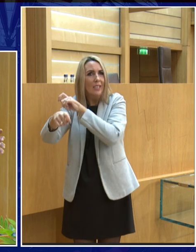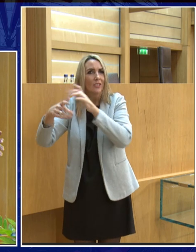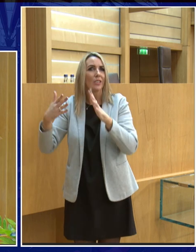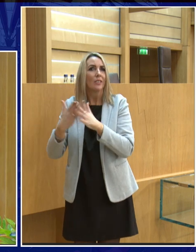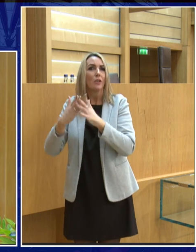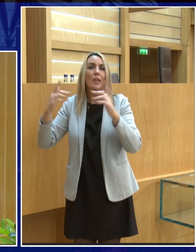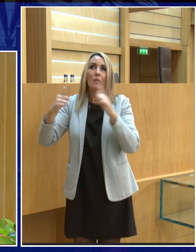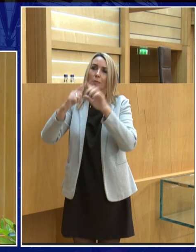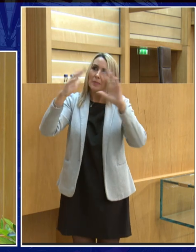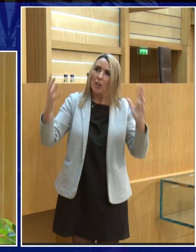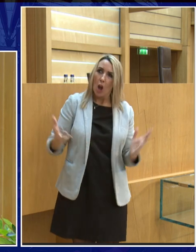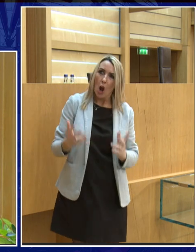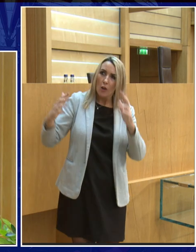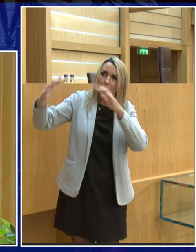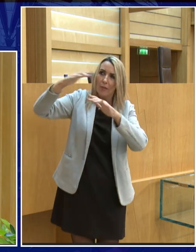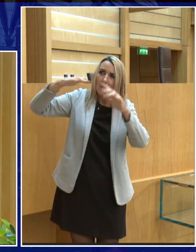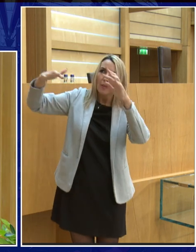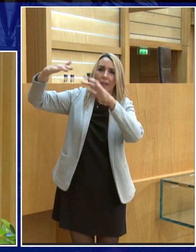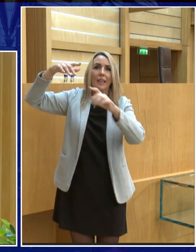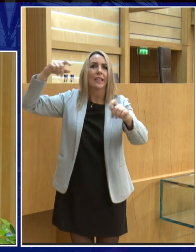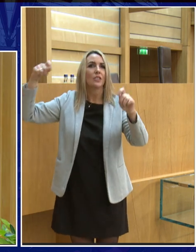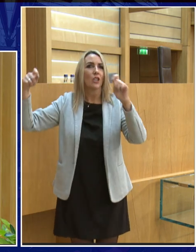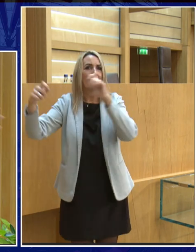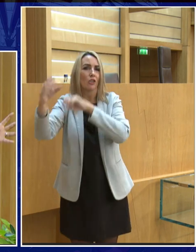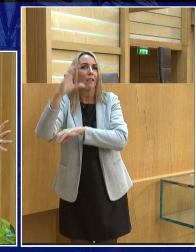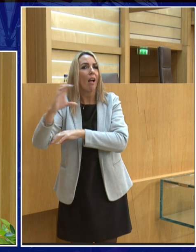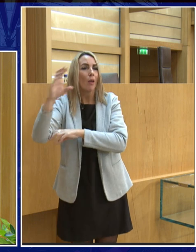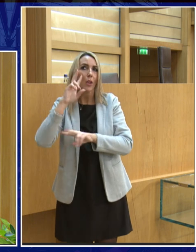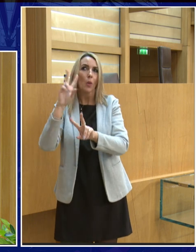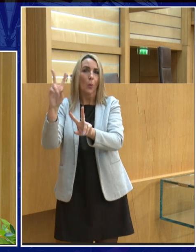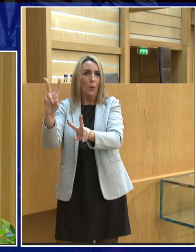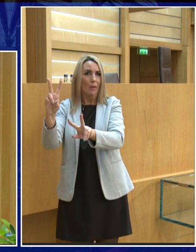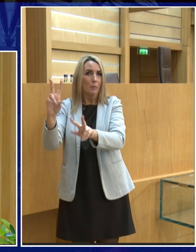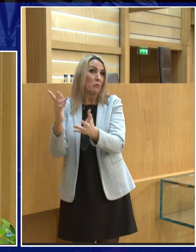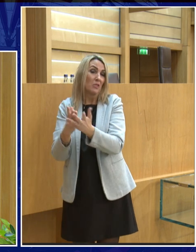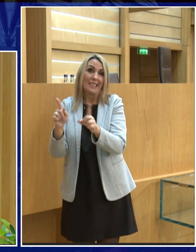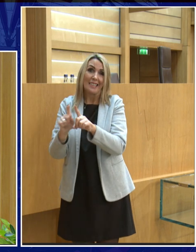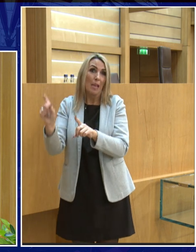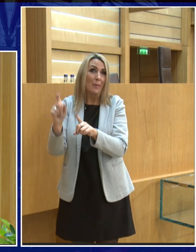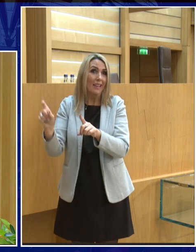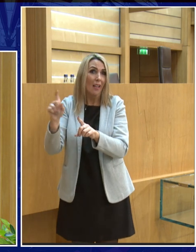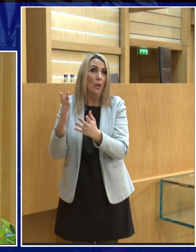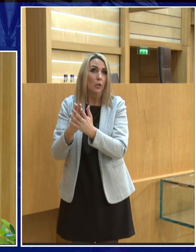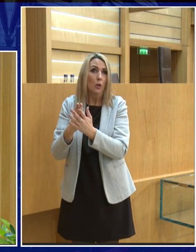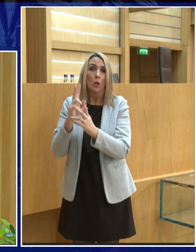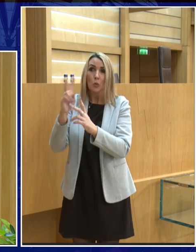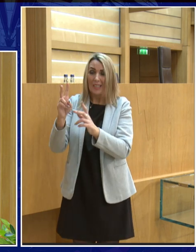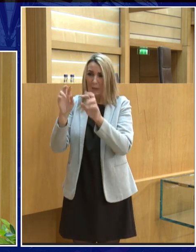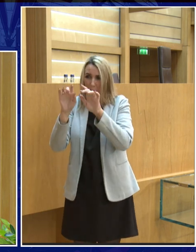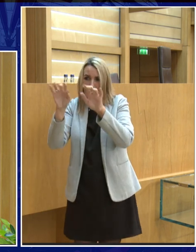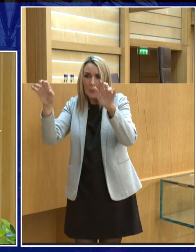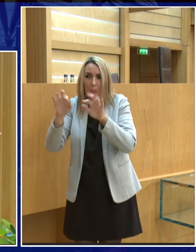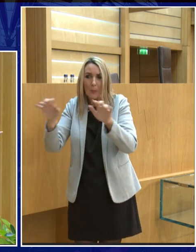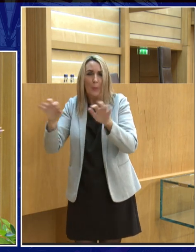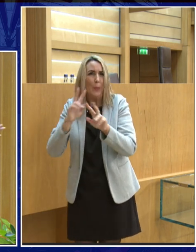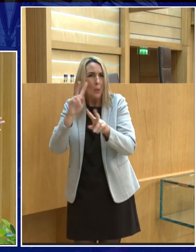more of the earth's atmosphere than when it's directly above us what we call it zenith and when it's doing that the blue light again gets scattered and so the